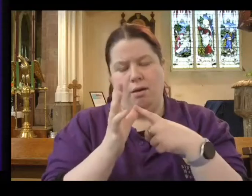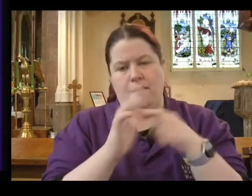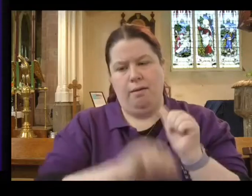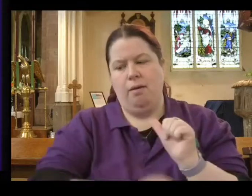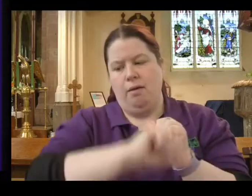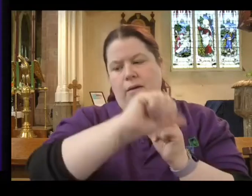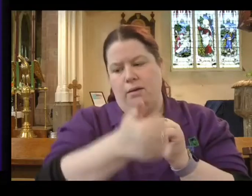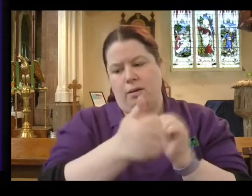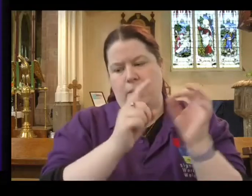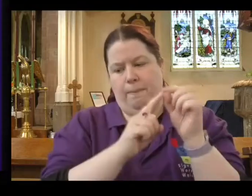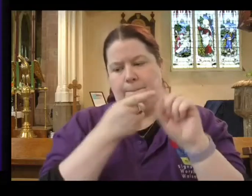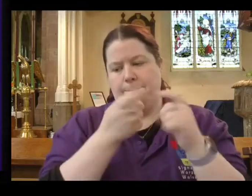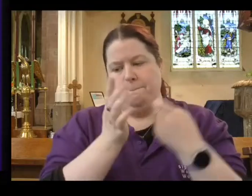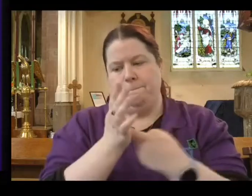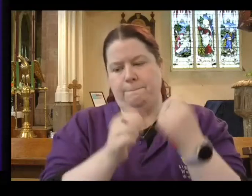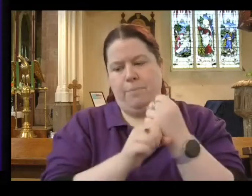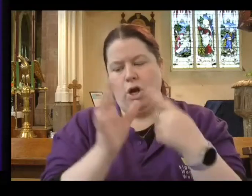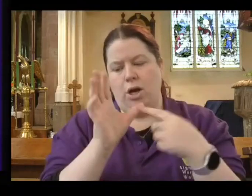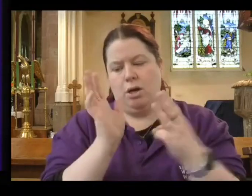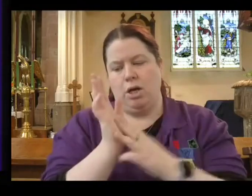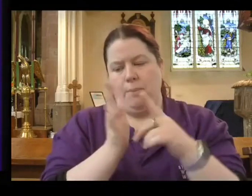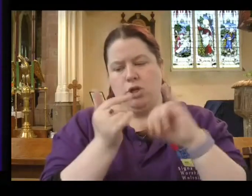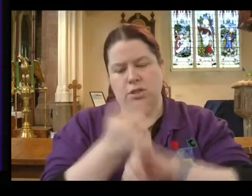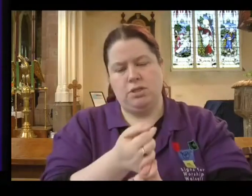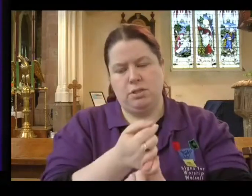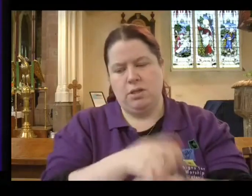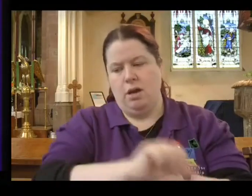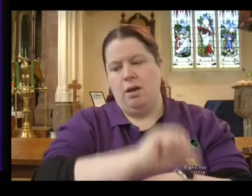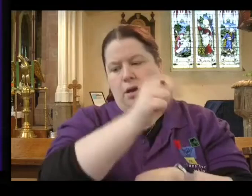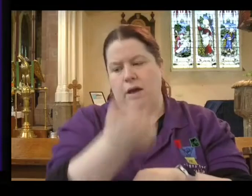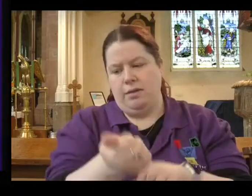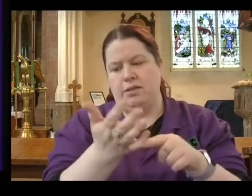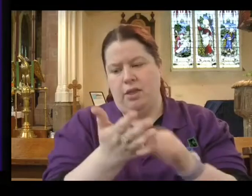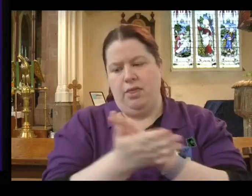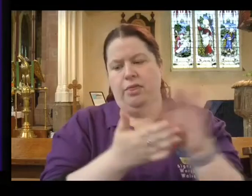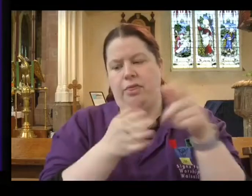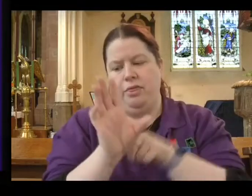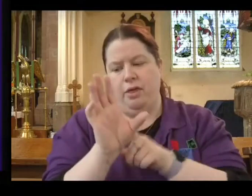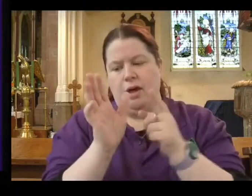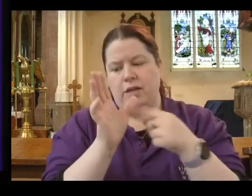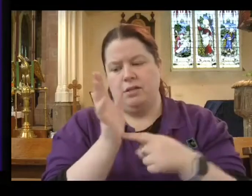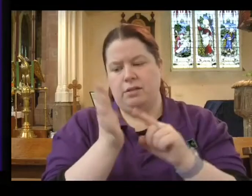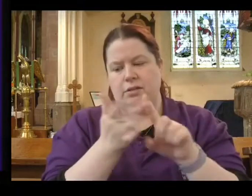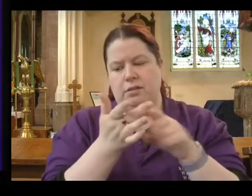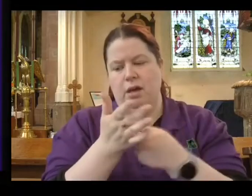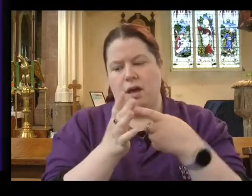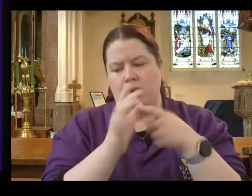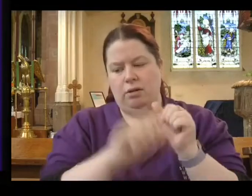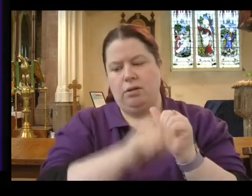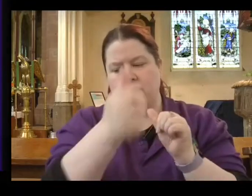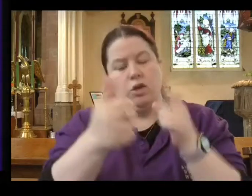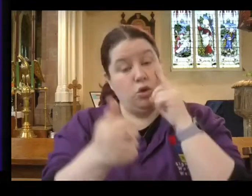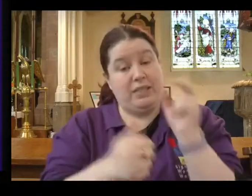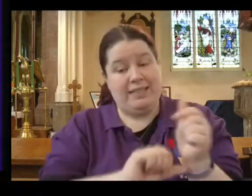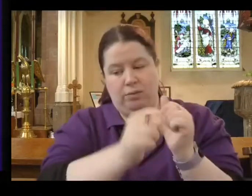And then to Pergamon or Pergamos. Then to Thyatira. Then to Sardis. And you can see the pattern.